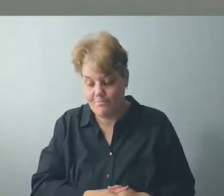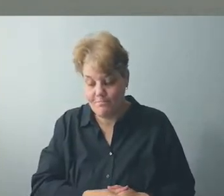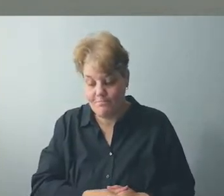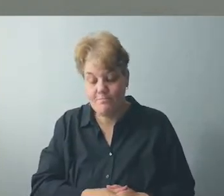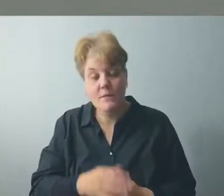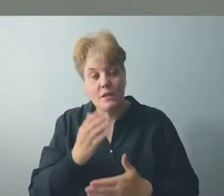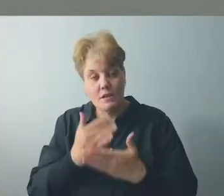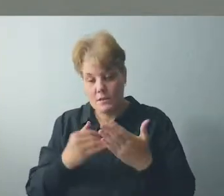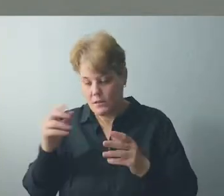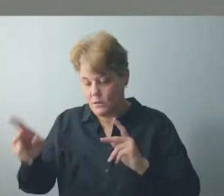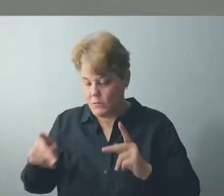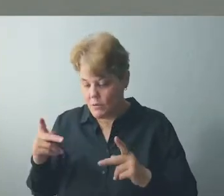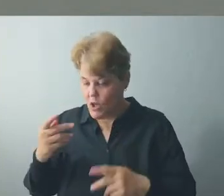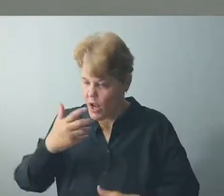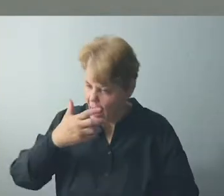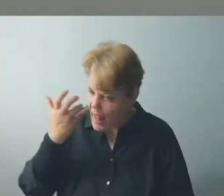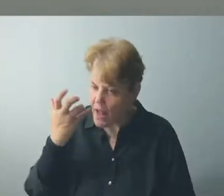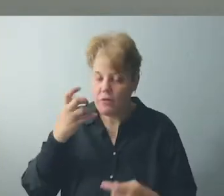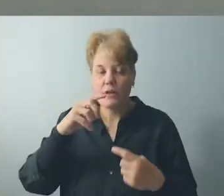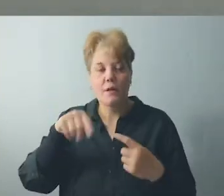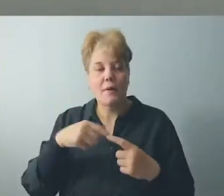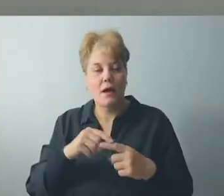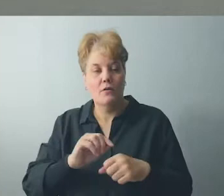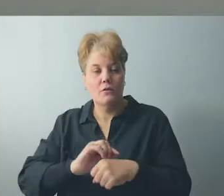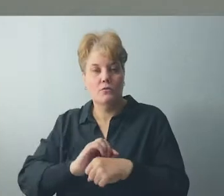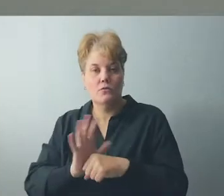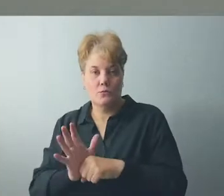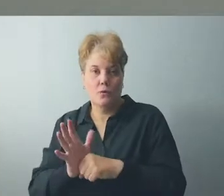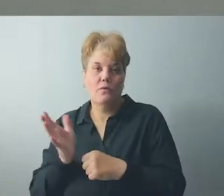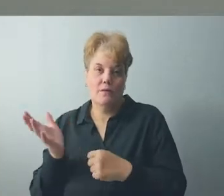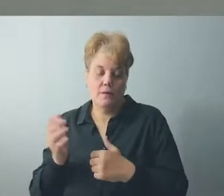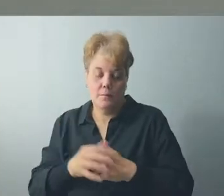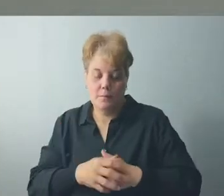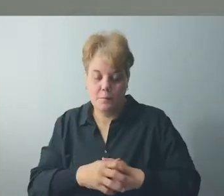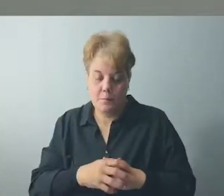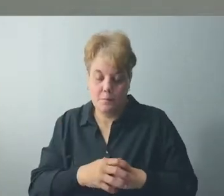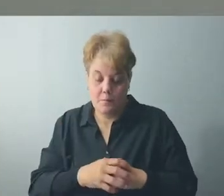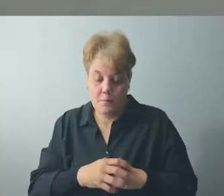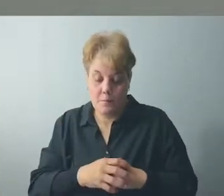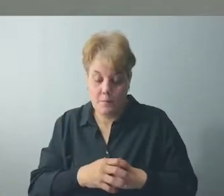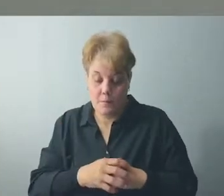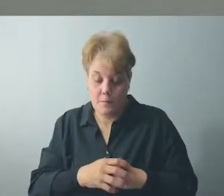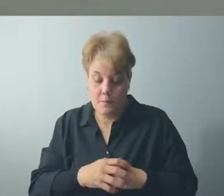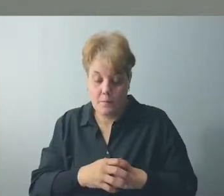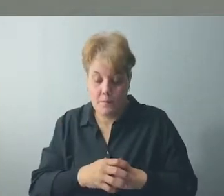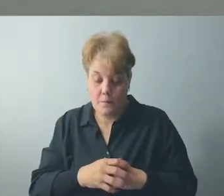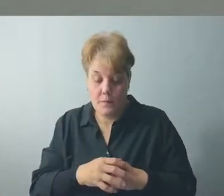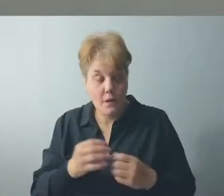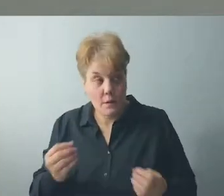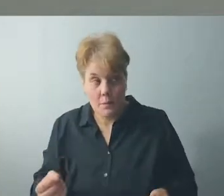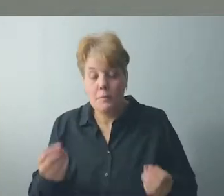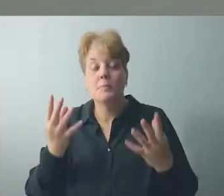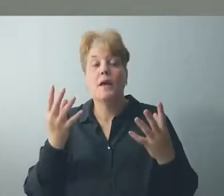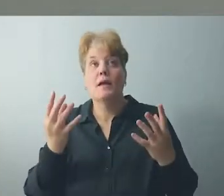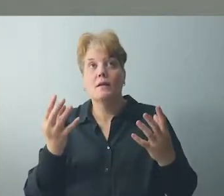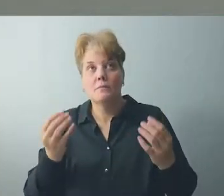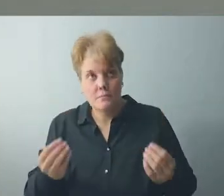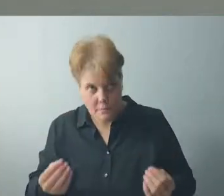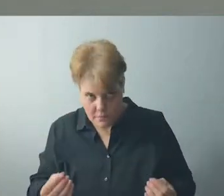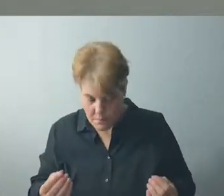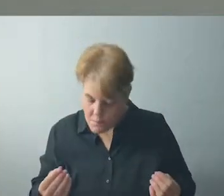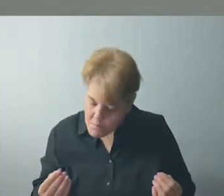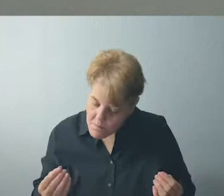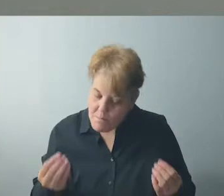acceptable emotion. Many, many people have lost their lives because of this serious illness.